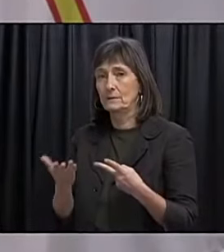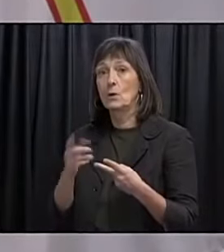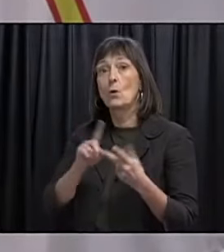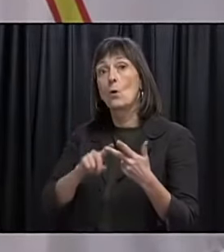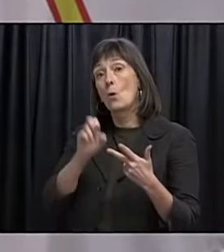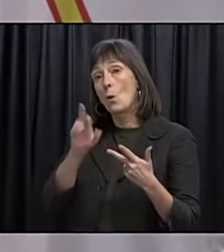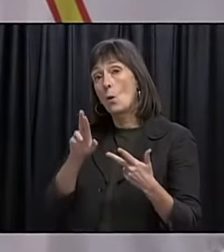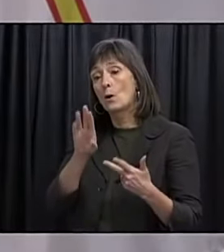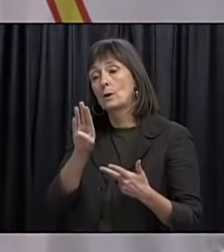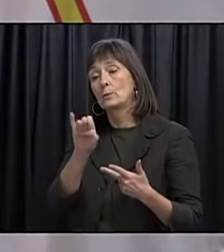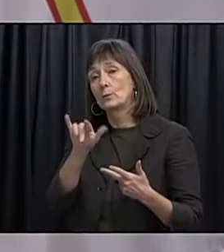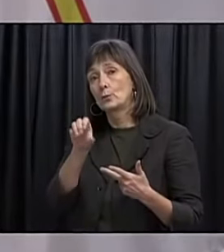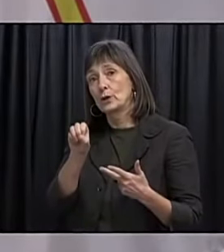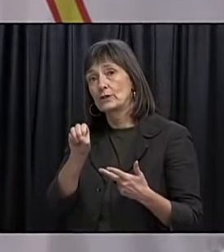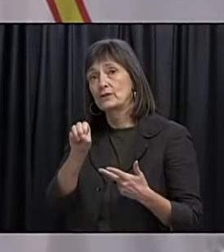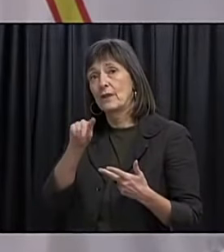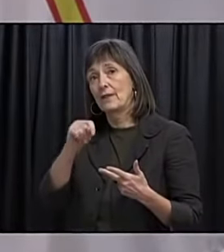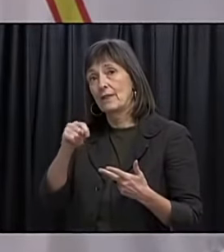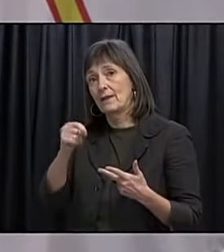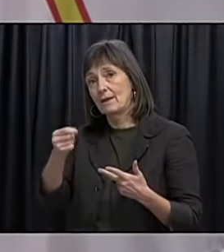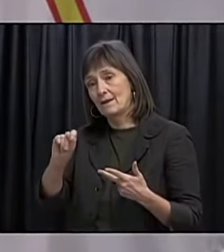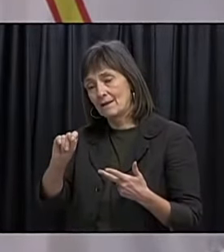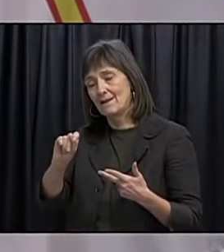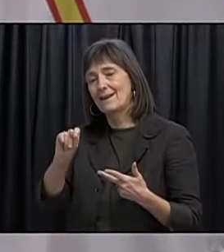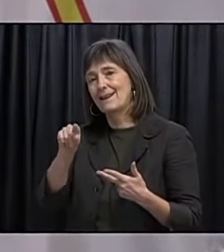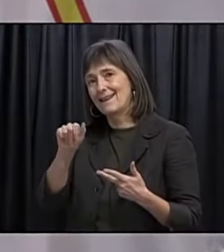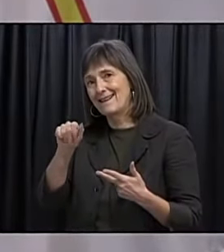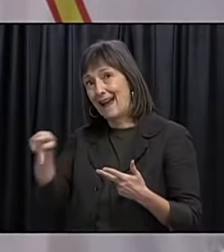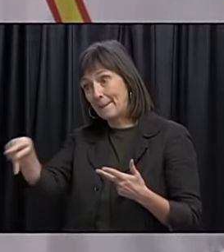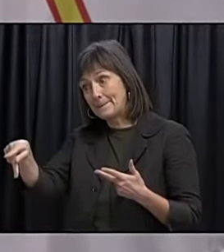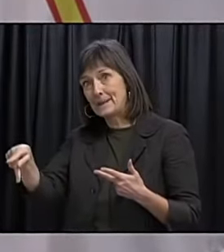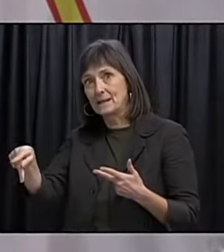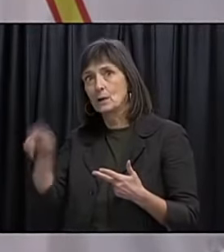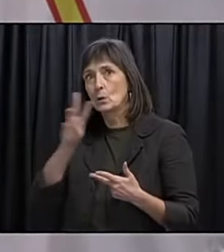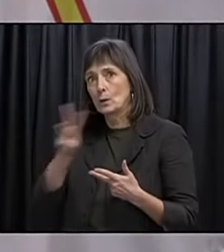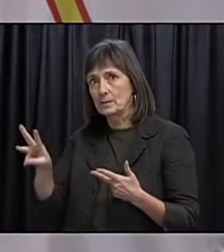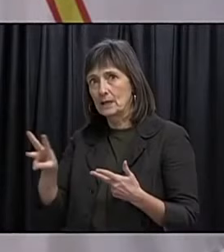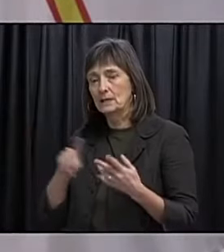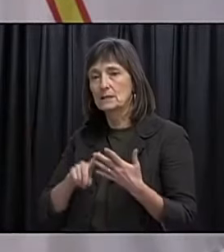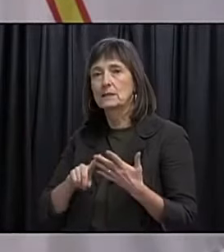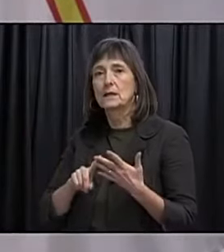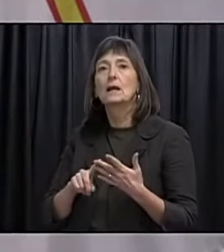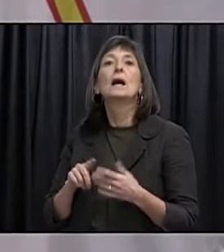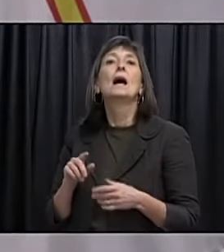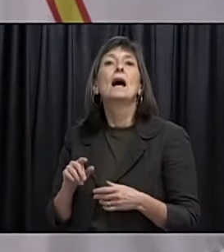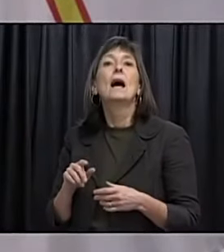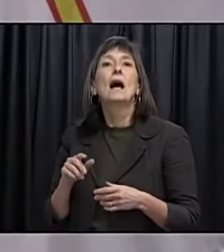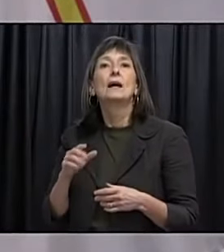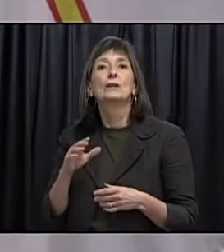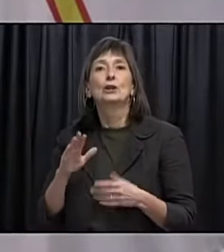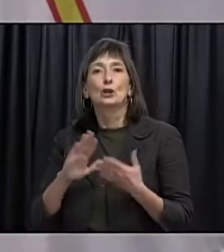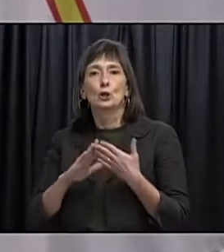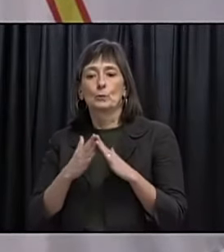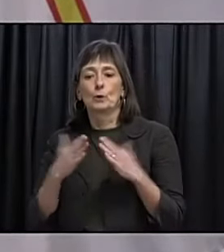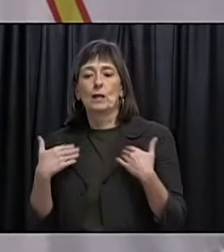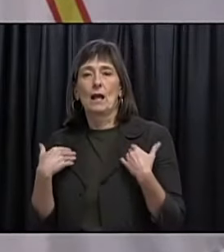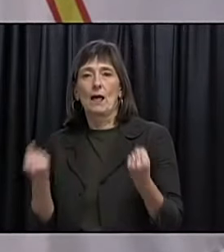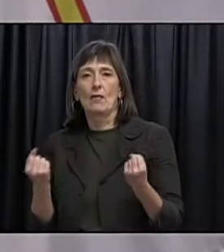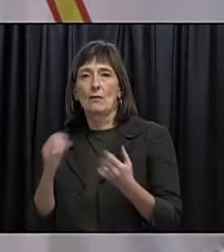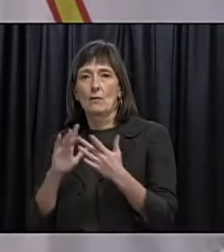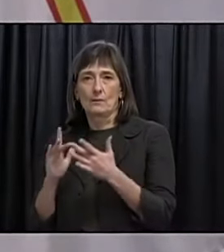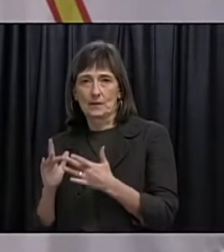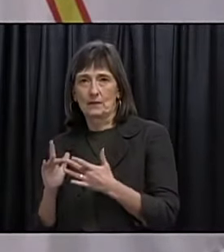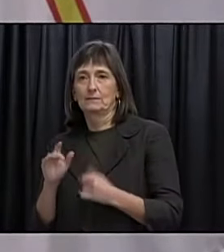Bridge the Gap with two Ps and the Department of Health and Community Services website for more mental health resources to support you and your